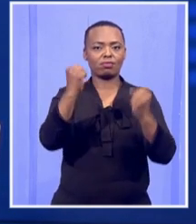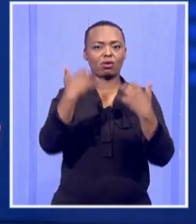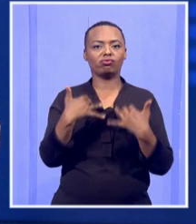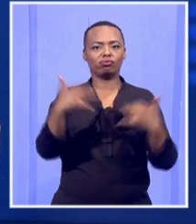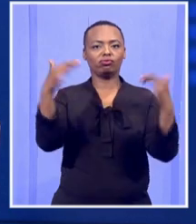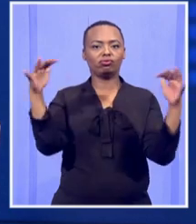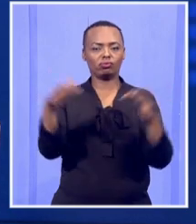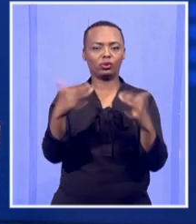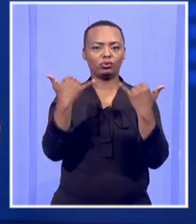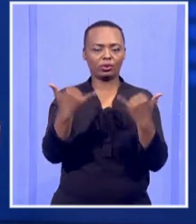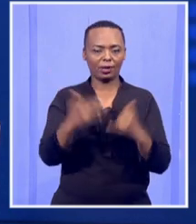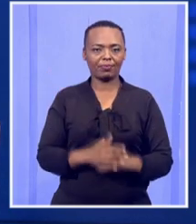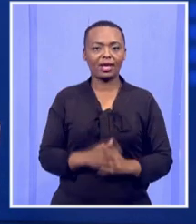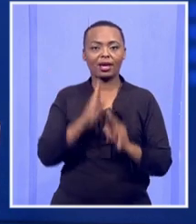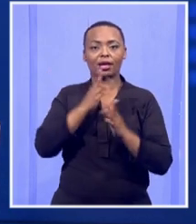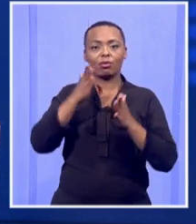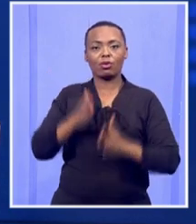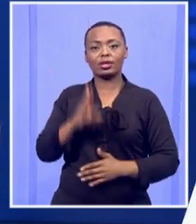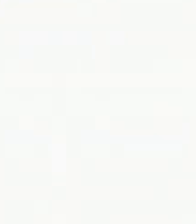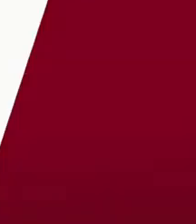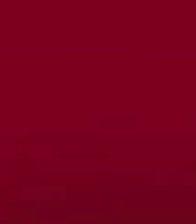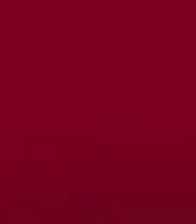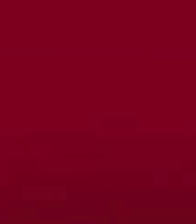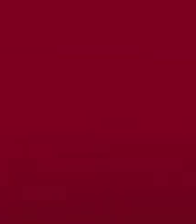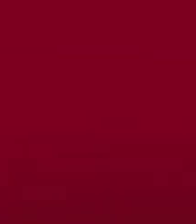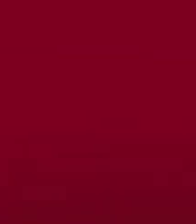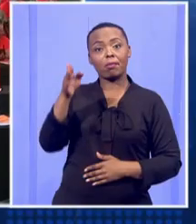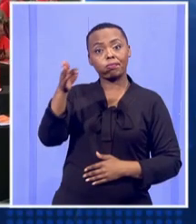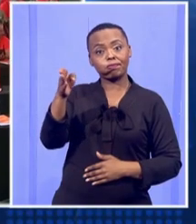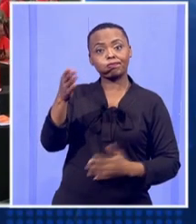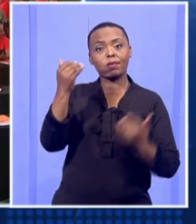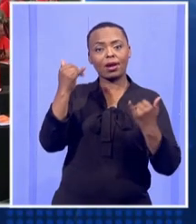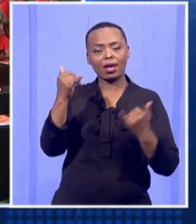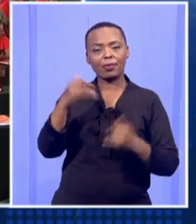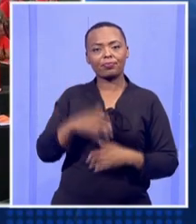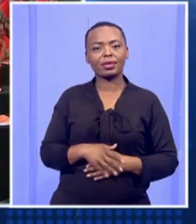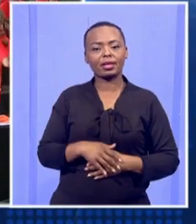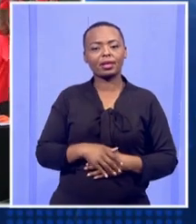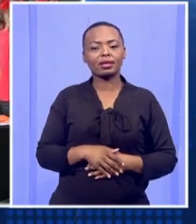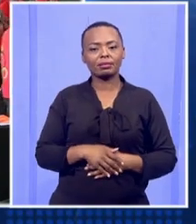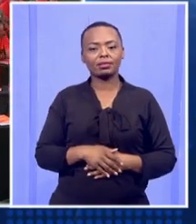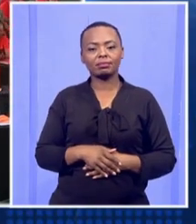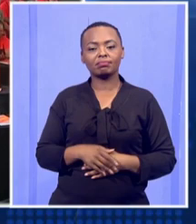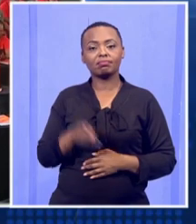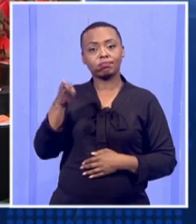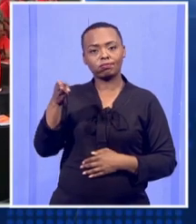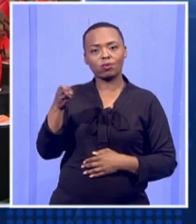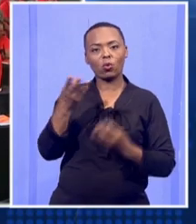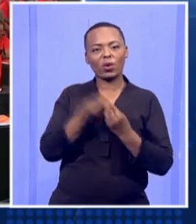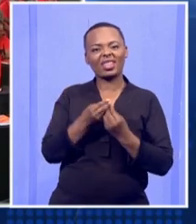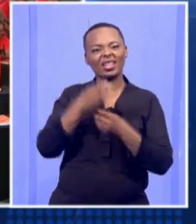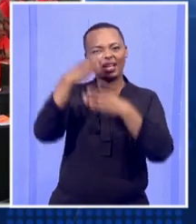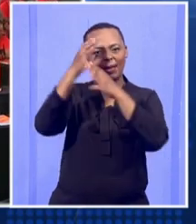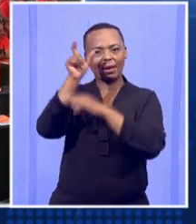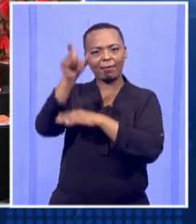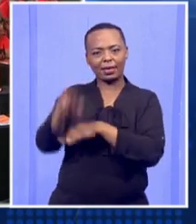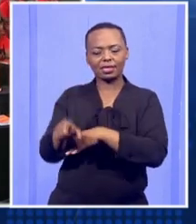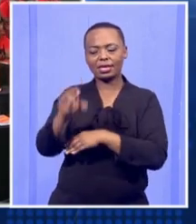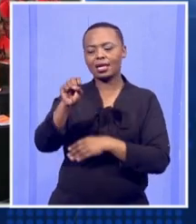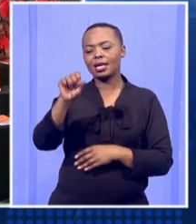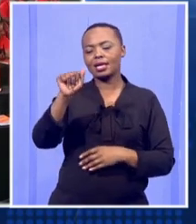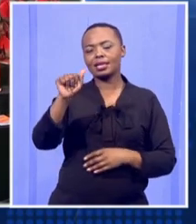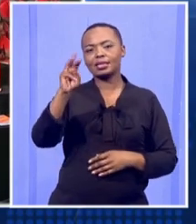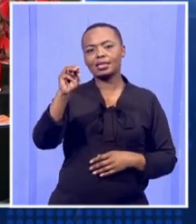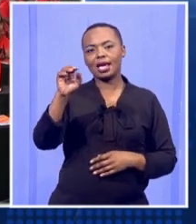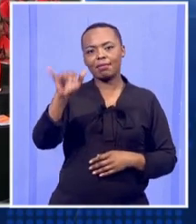we take you to our reporter, Mahala Masiteng, who is with our camera person, of course, Semi Masame. Thank you so much for your time,